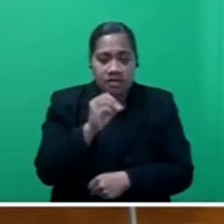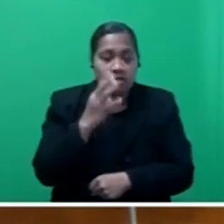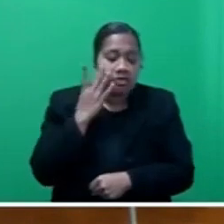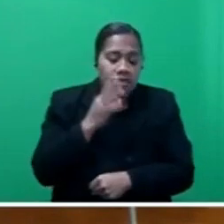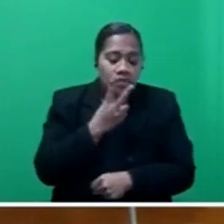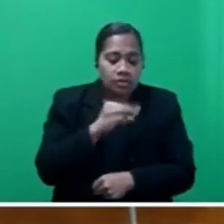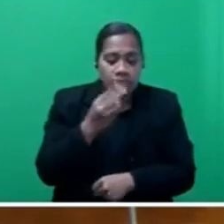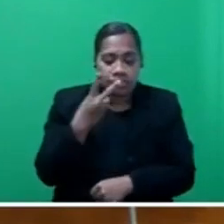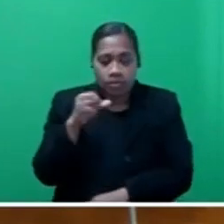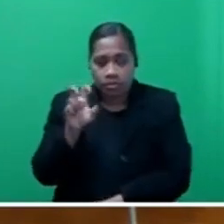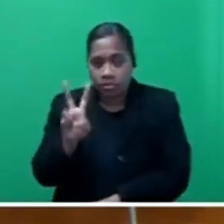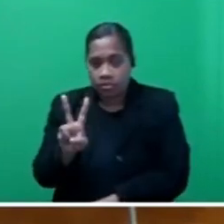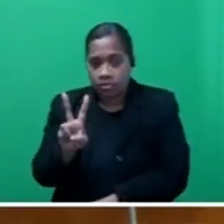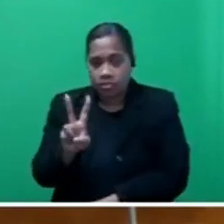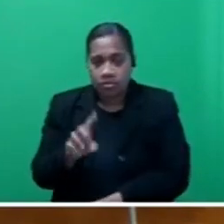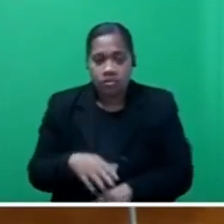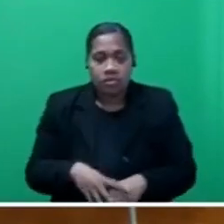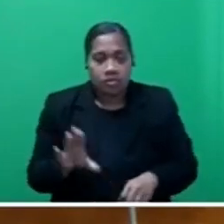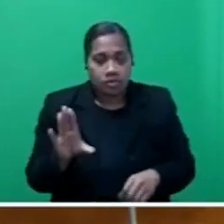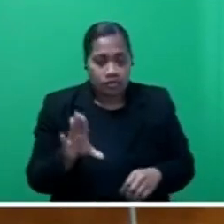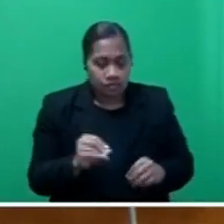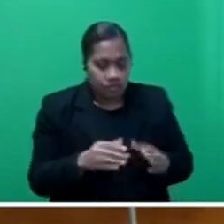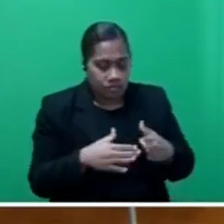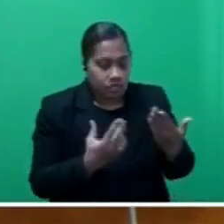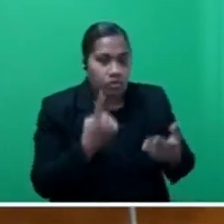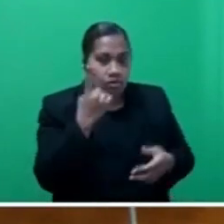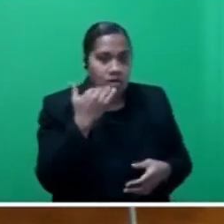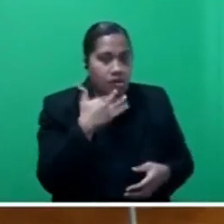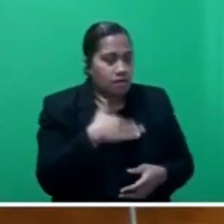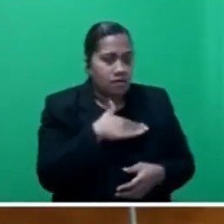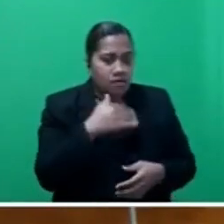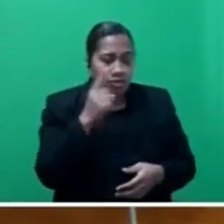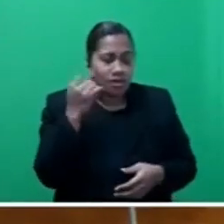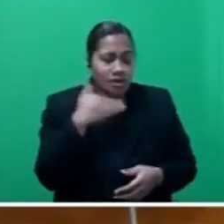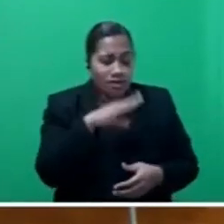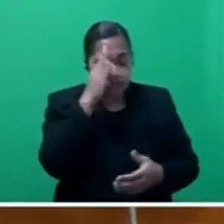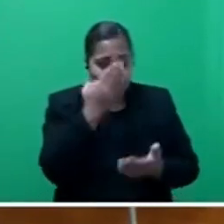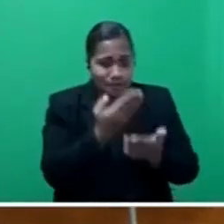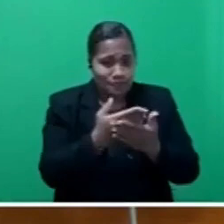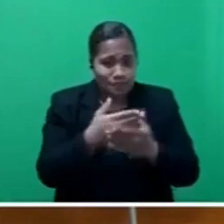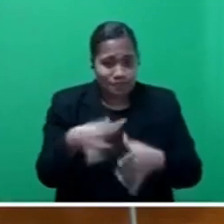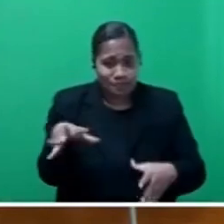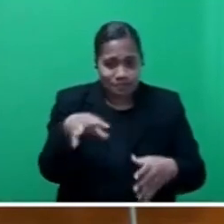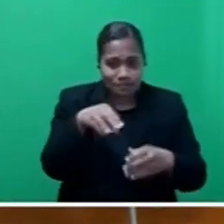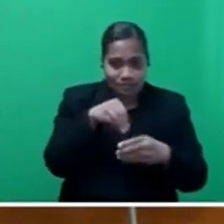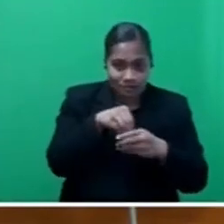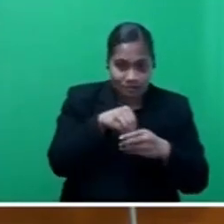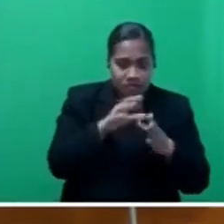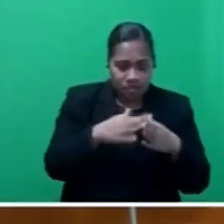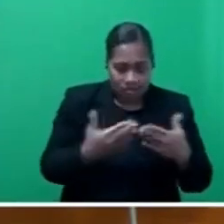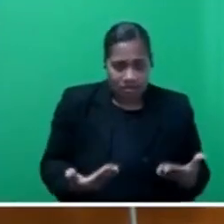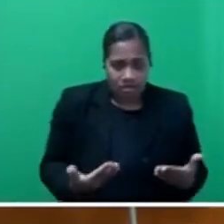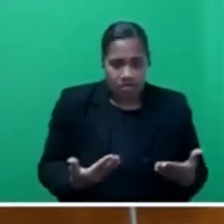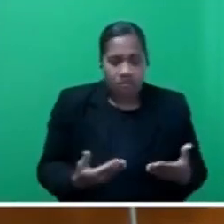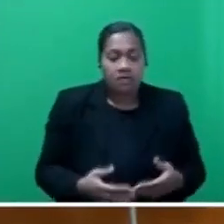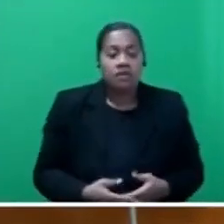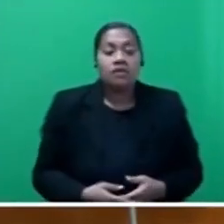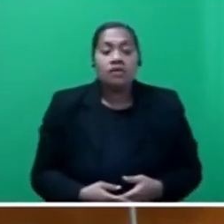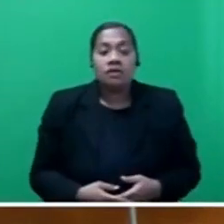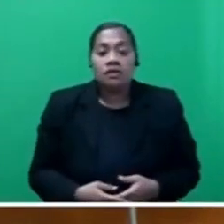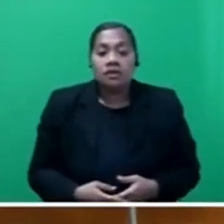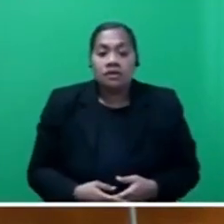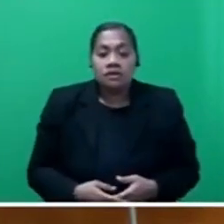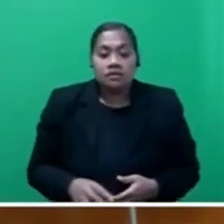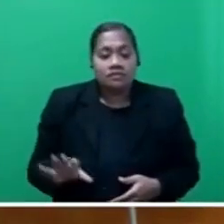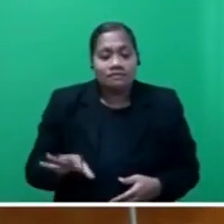from the current 100 students intake per annum. Mr Speaker, sir, it takes